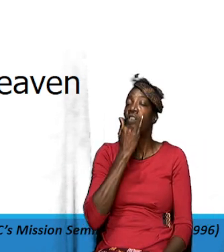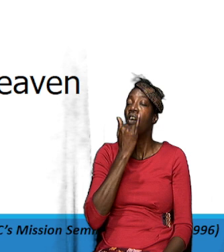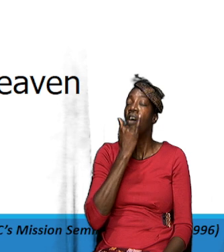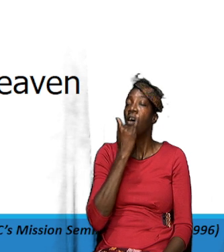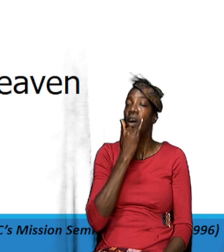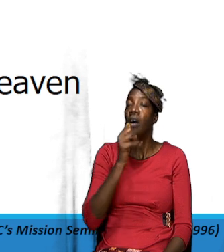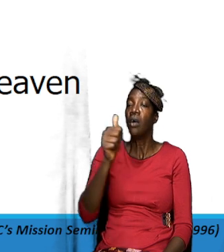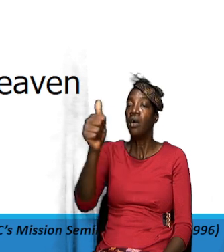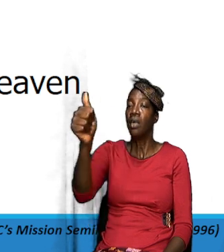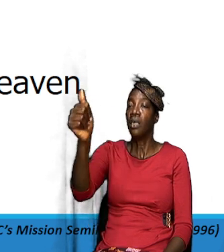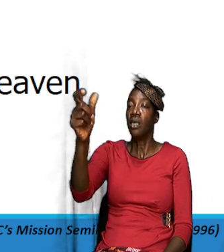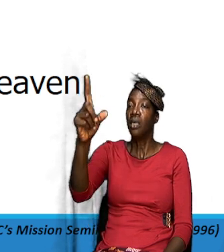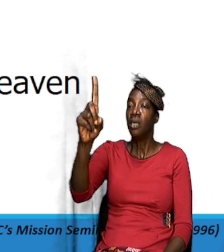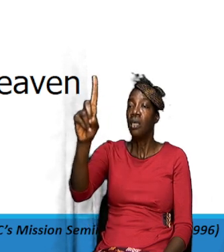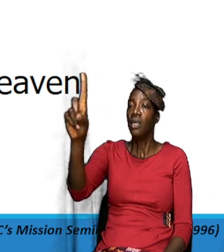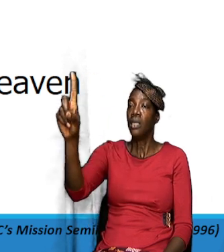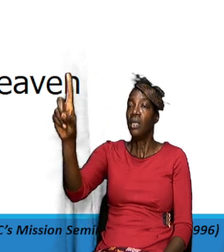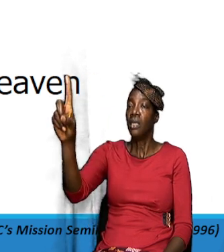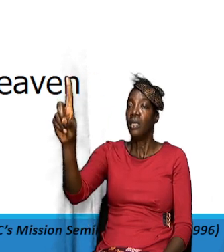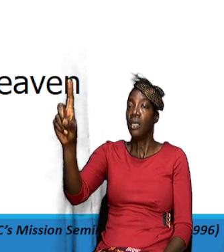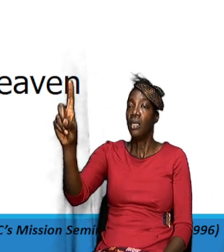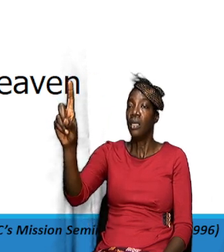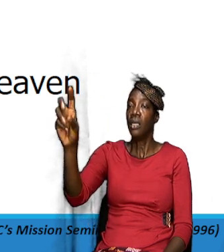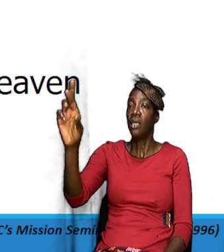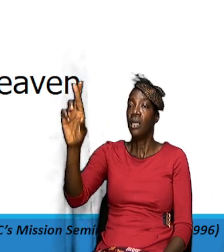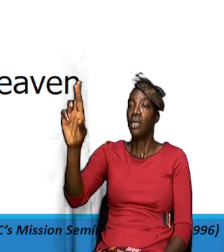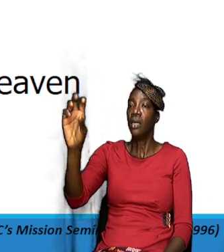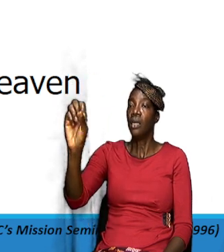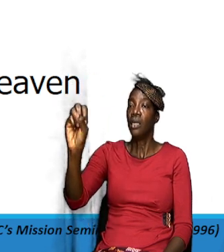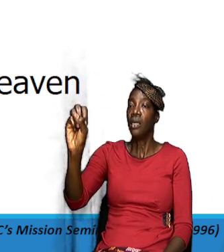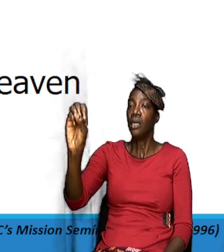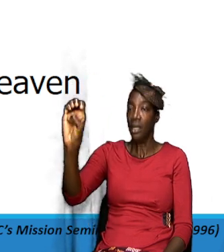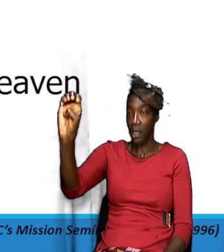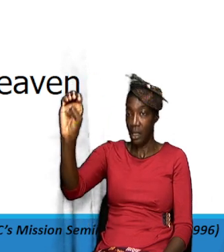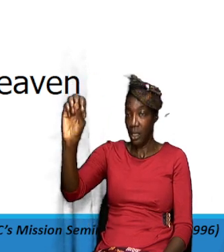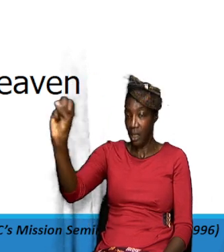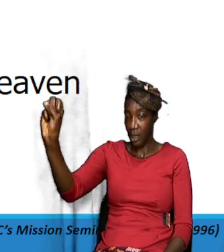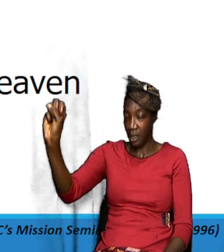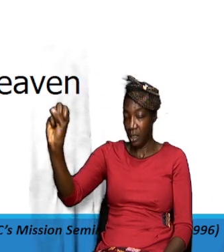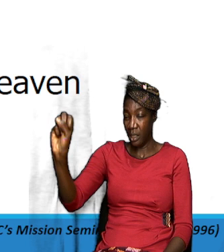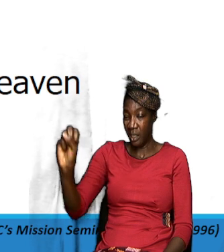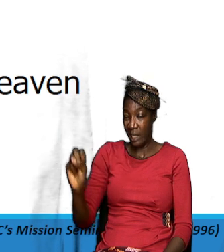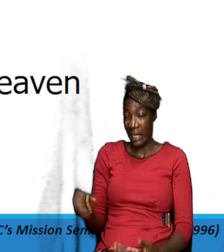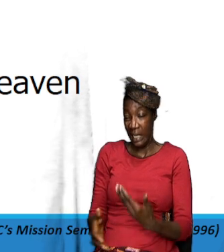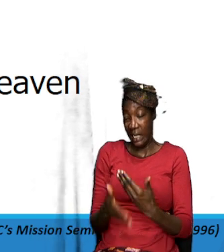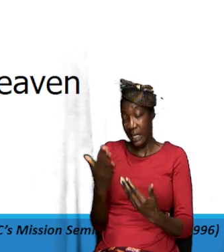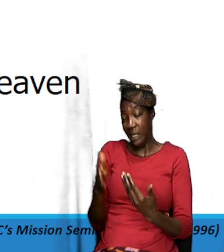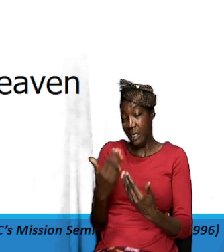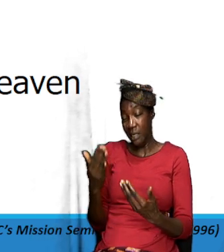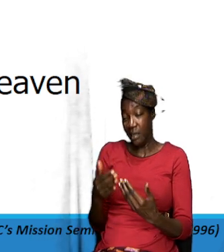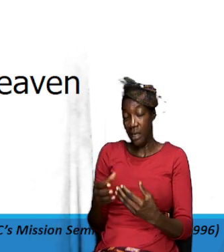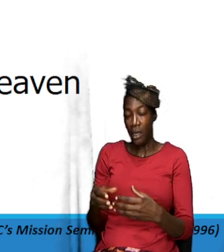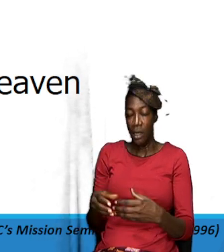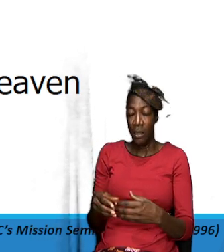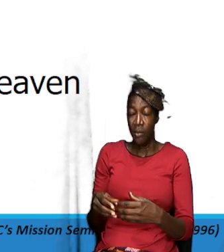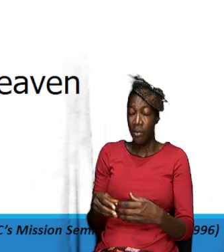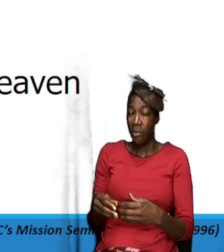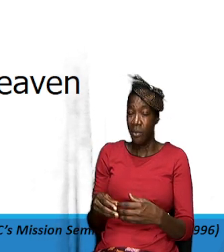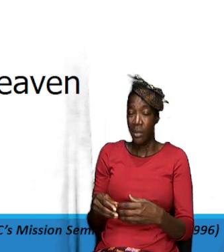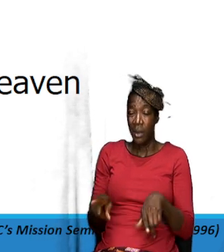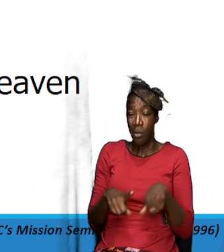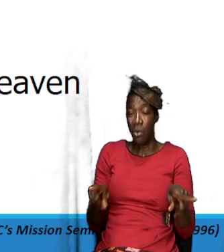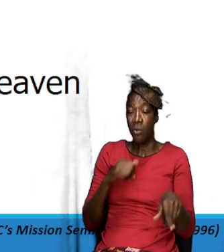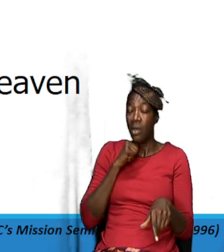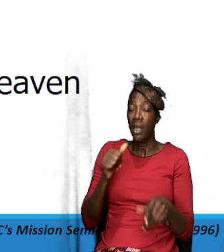and it's easy and it's easy to just get caught up in the moment and we are praying but we are not praying to